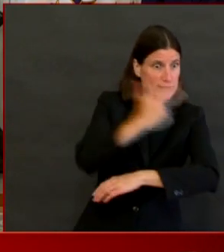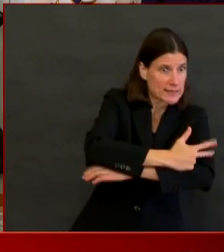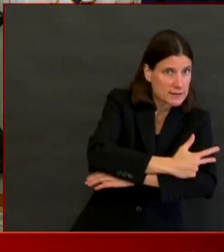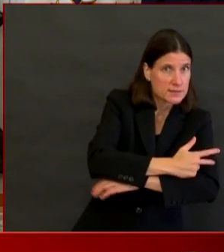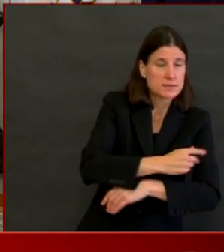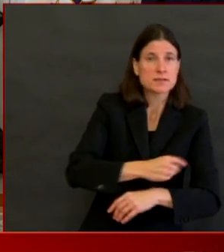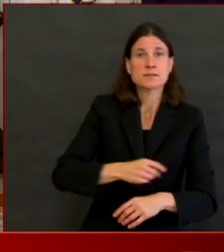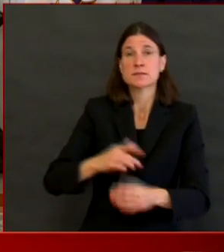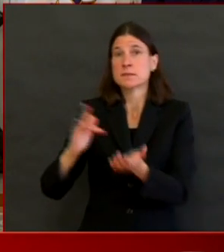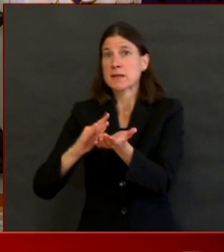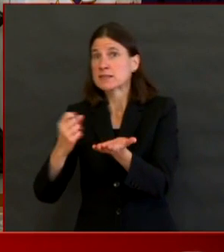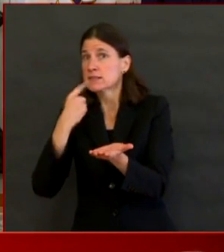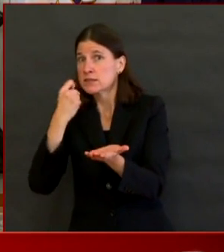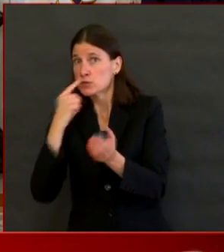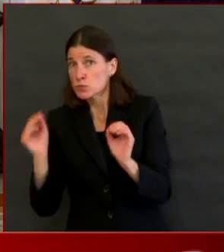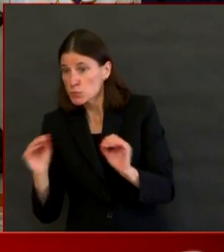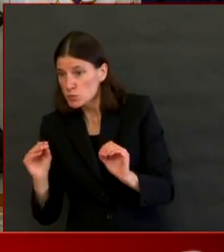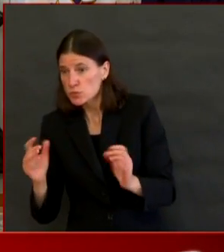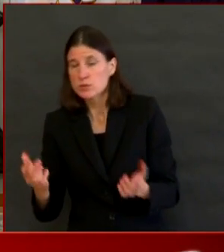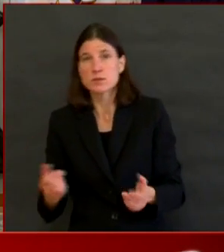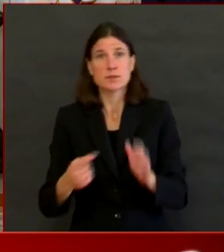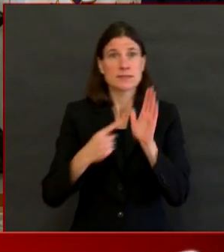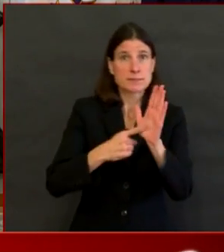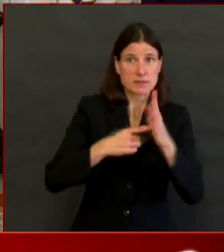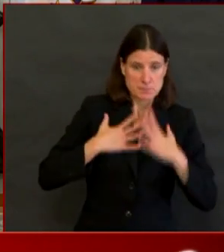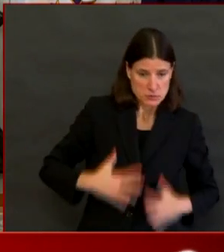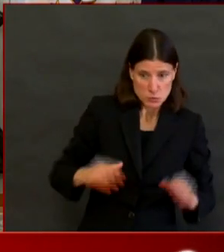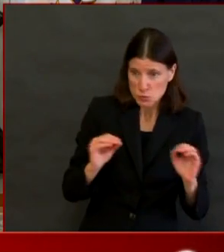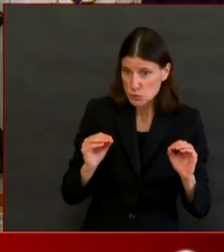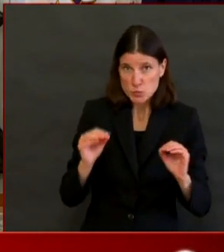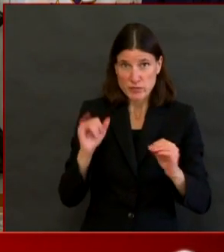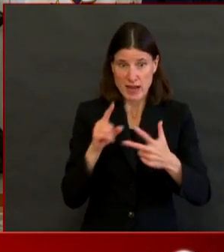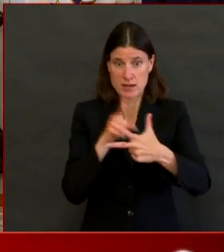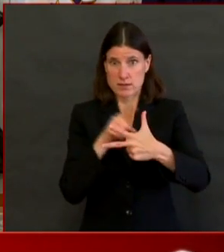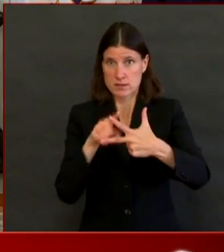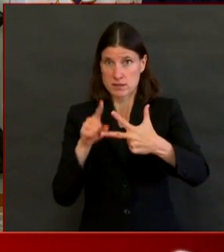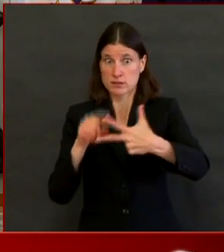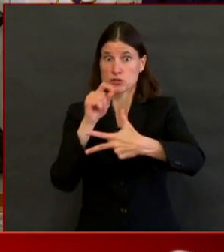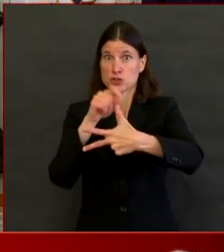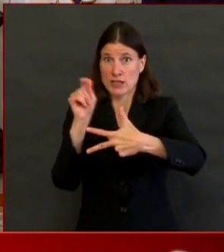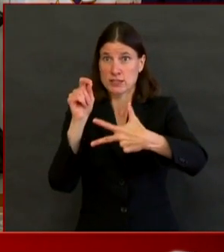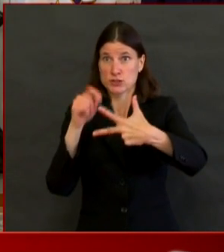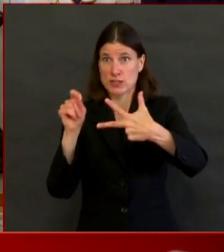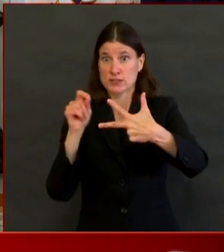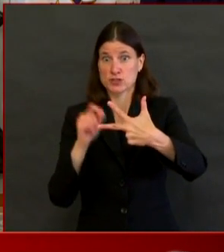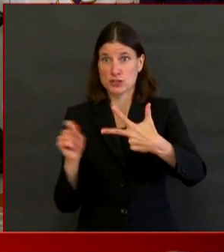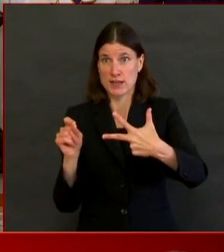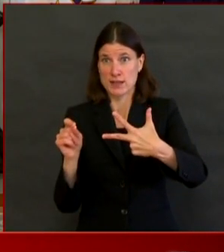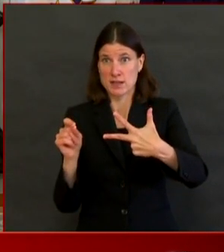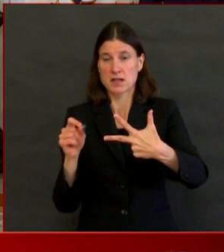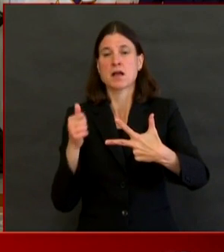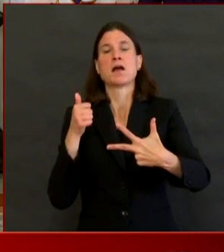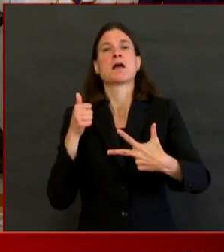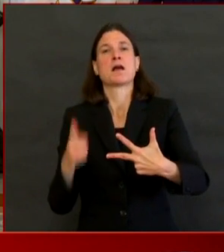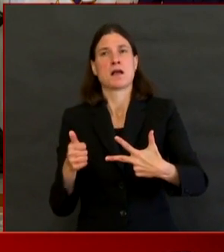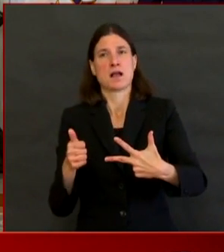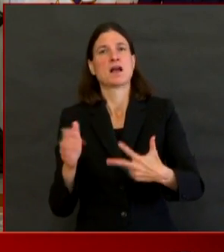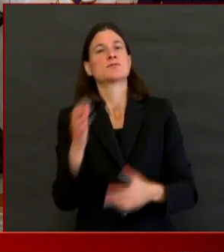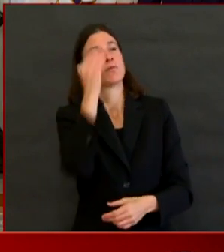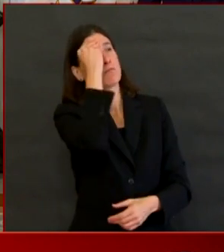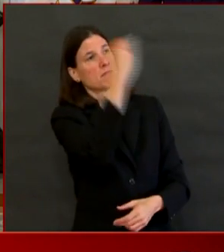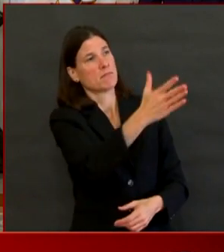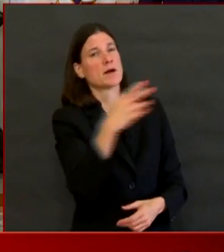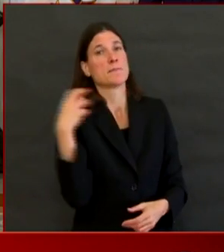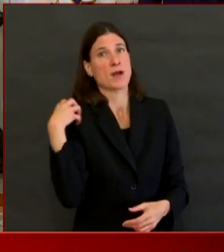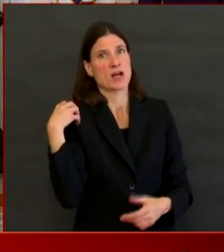symptoms resolved. That is the message that we're giving employers of when it is then safe to return to